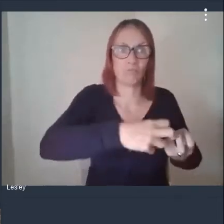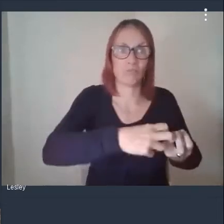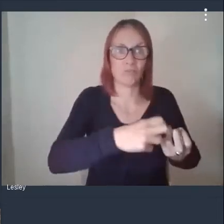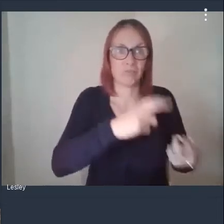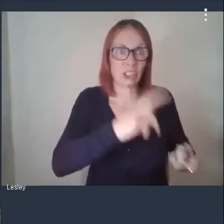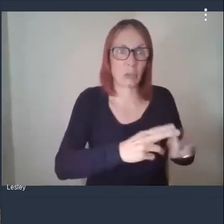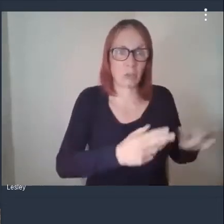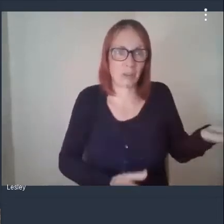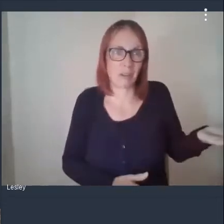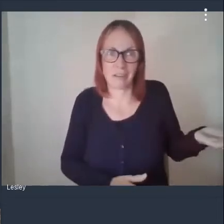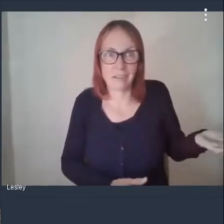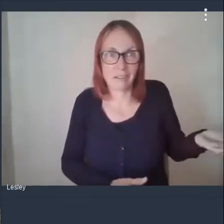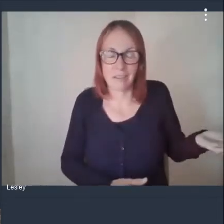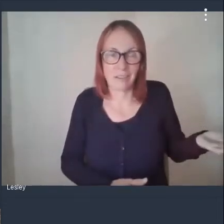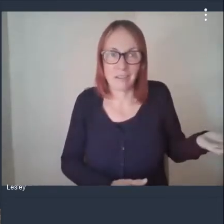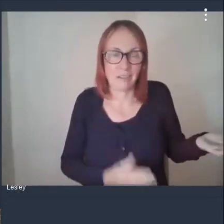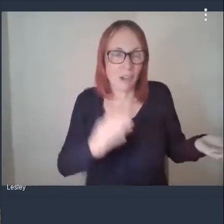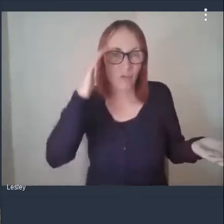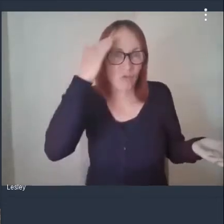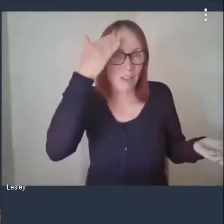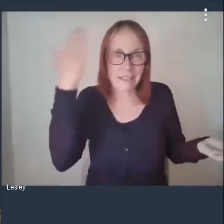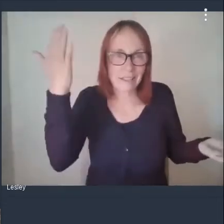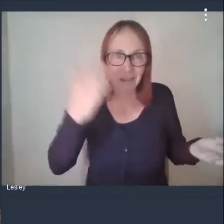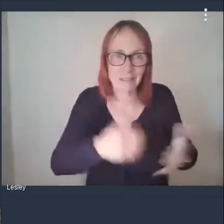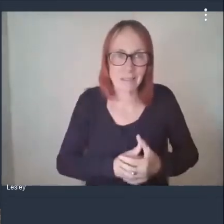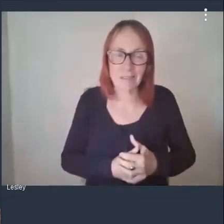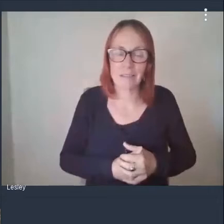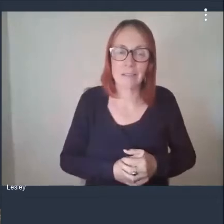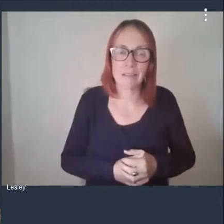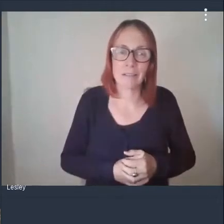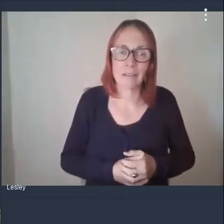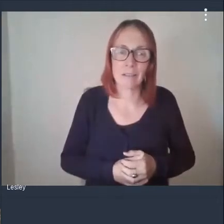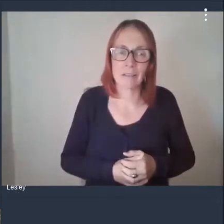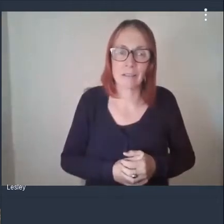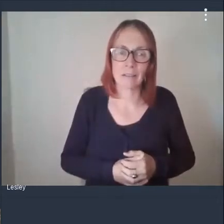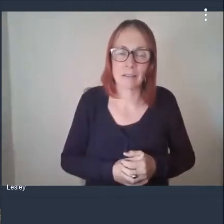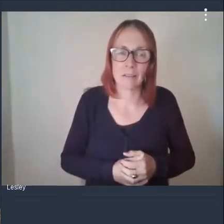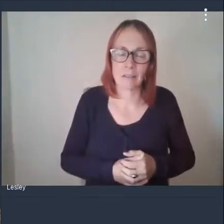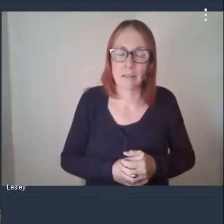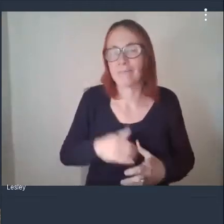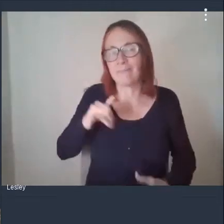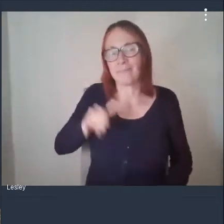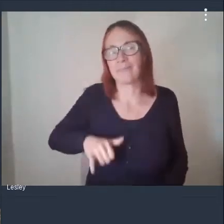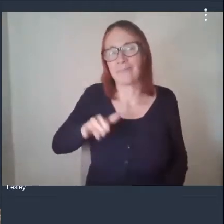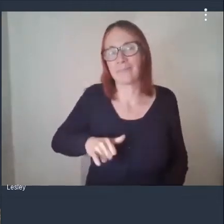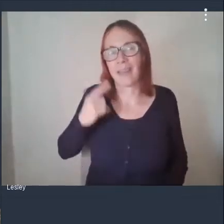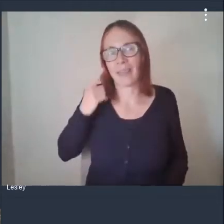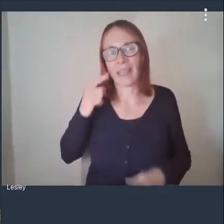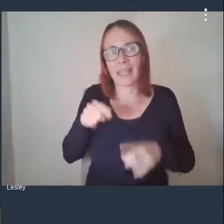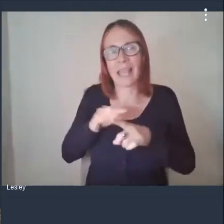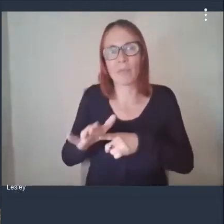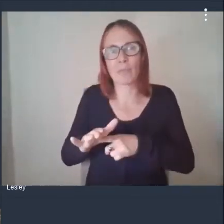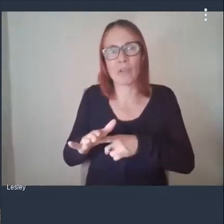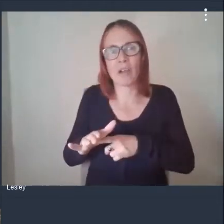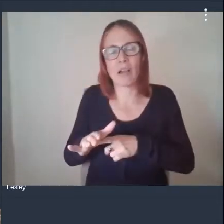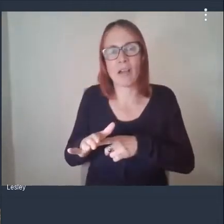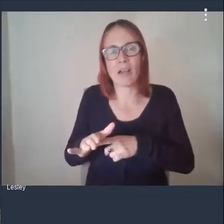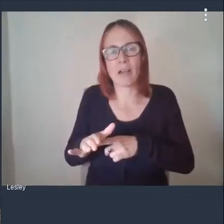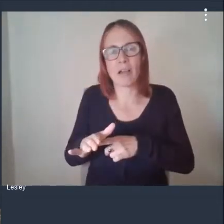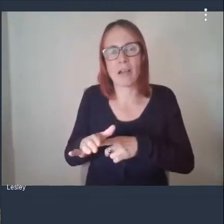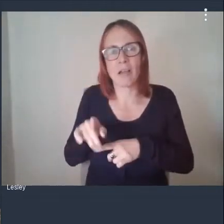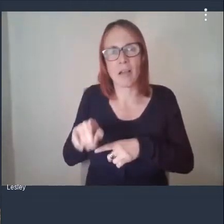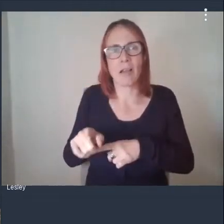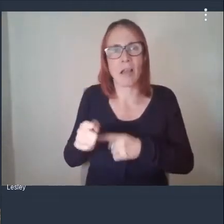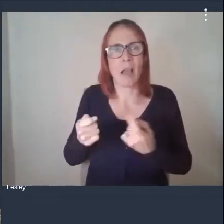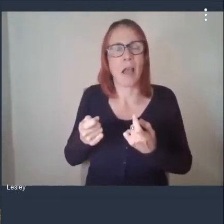ridiculous and people i think sorry i think the issue you've got in edinburgh is that the bus operator